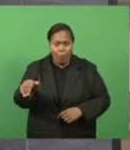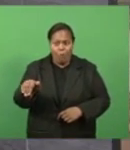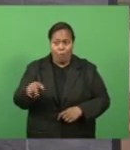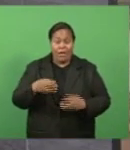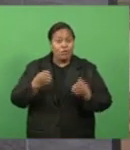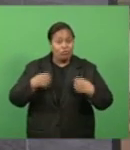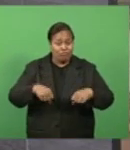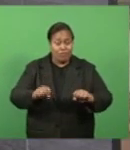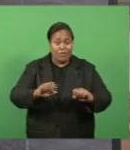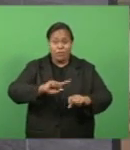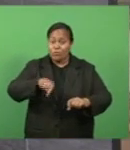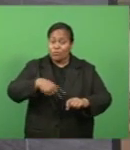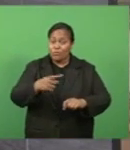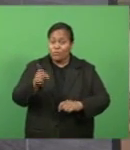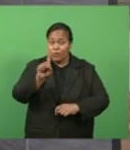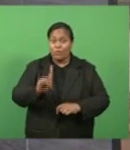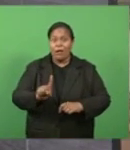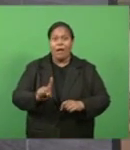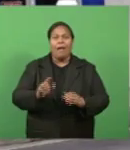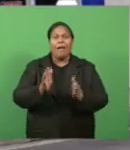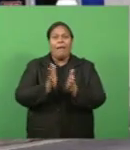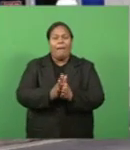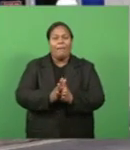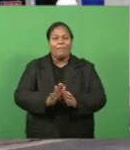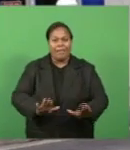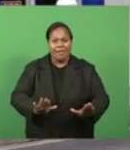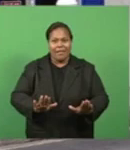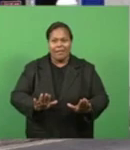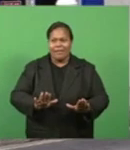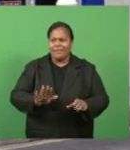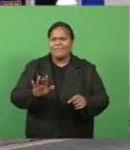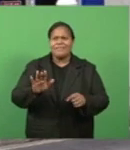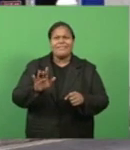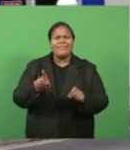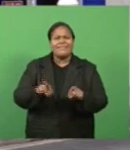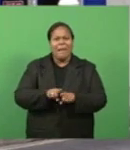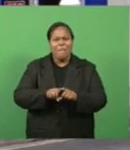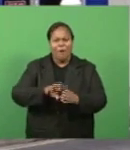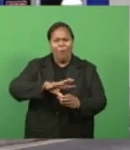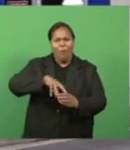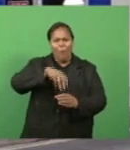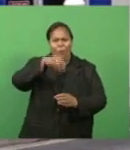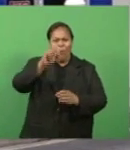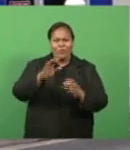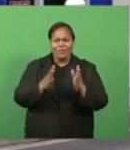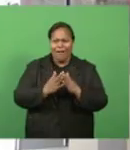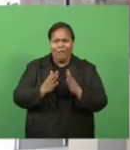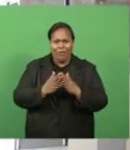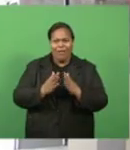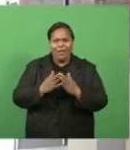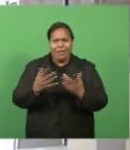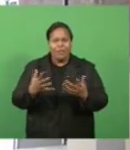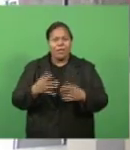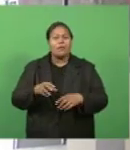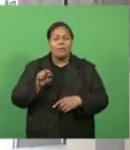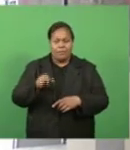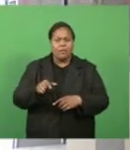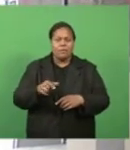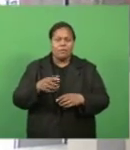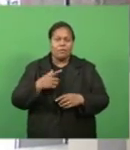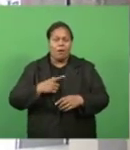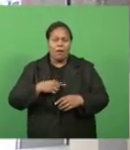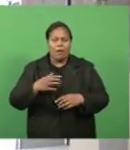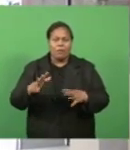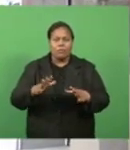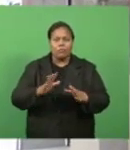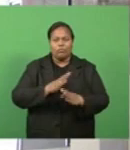the streets of Suva today was empty, making it look like a ghost town. The strict measures to contain the spread of COVID-19 seems